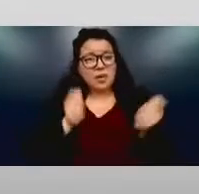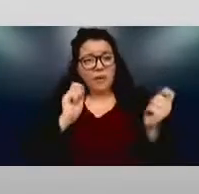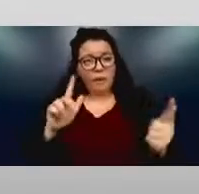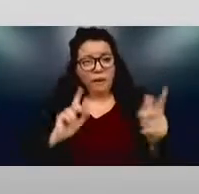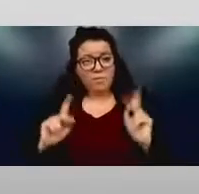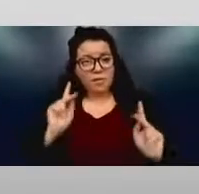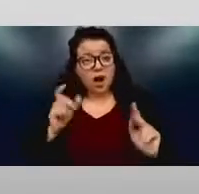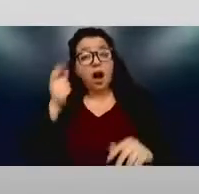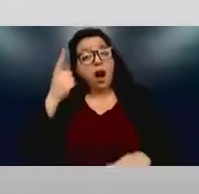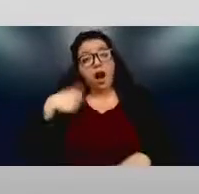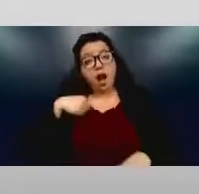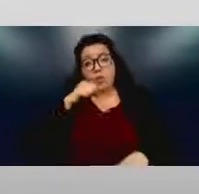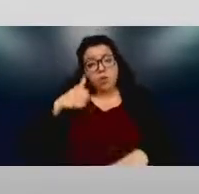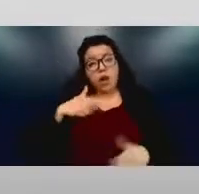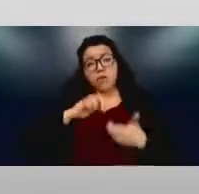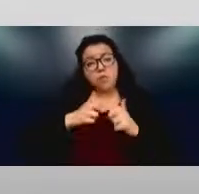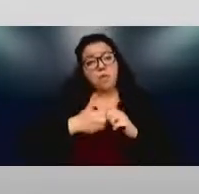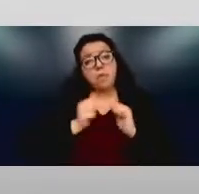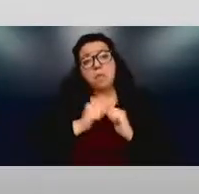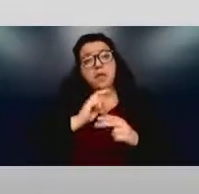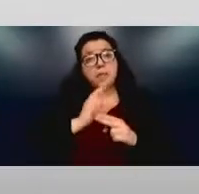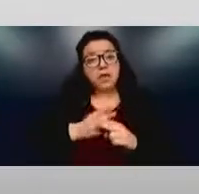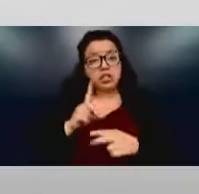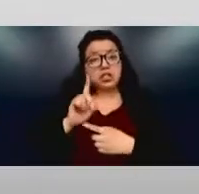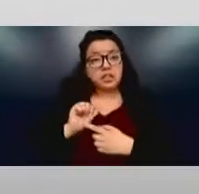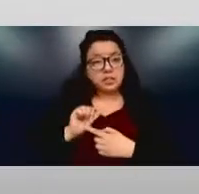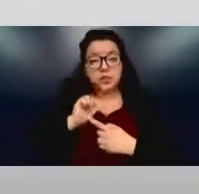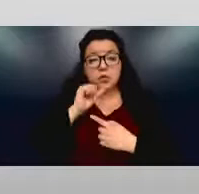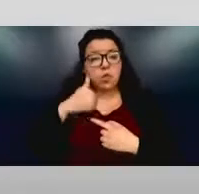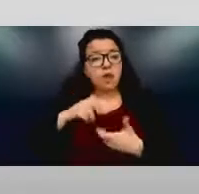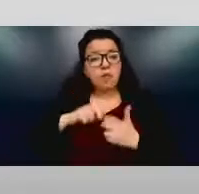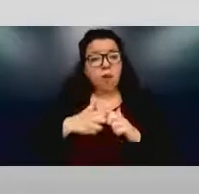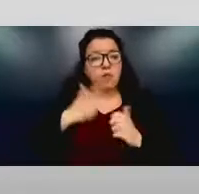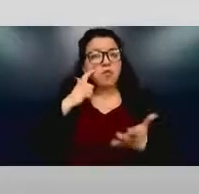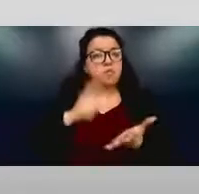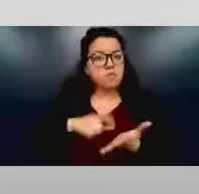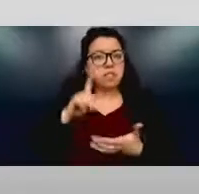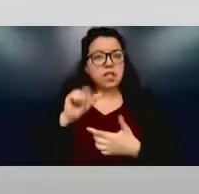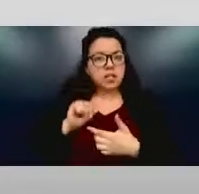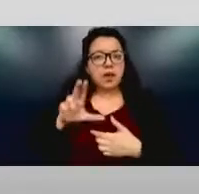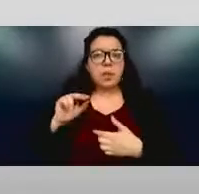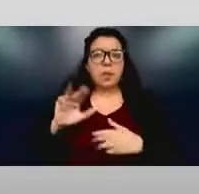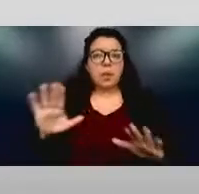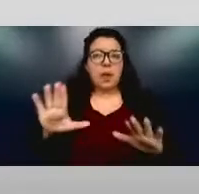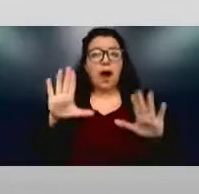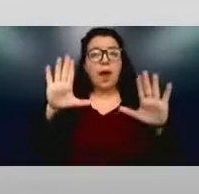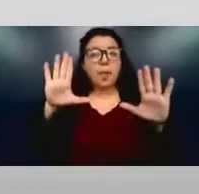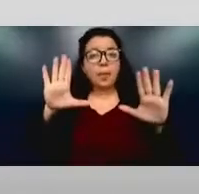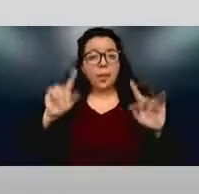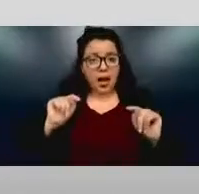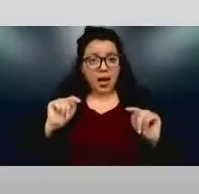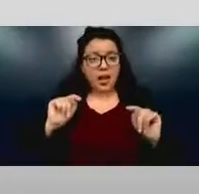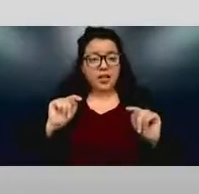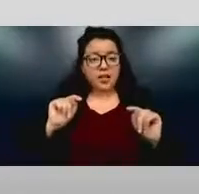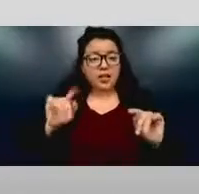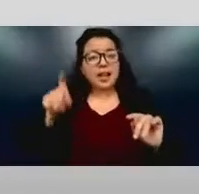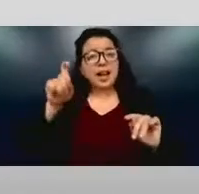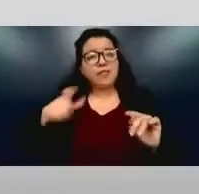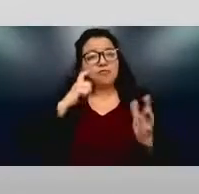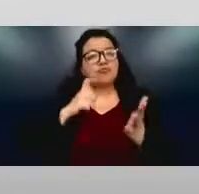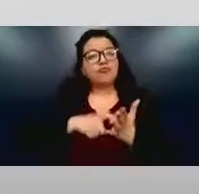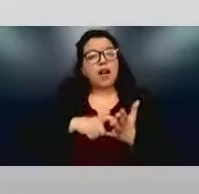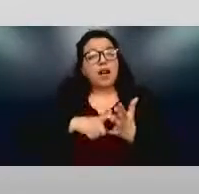the word and calling out disability and making sure that that is recognized, there's still some people that their little sphere of